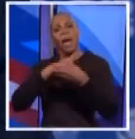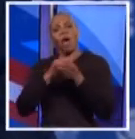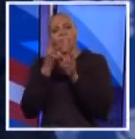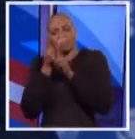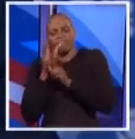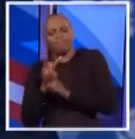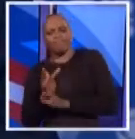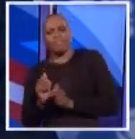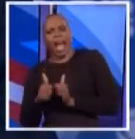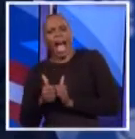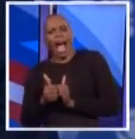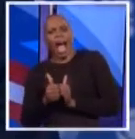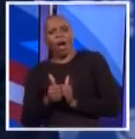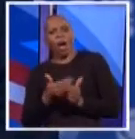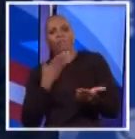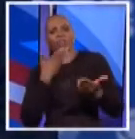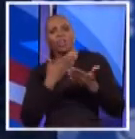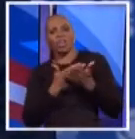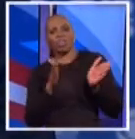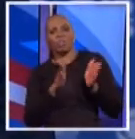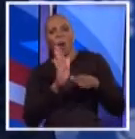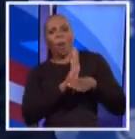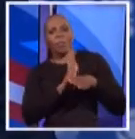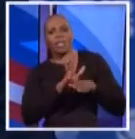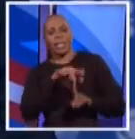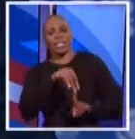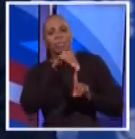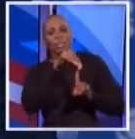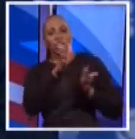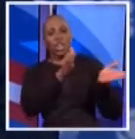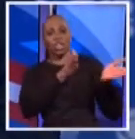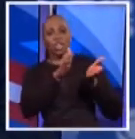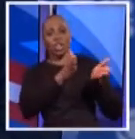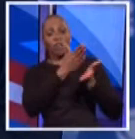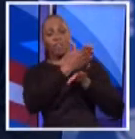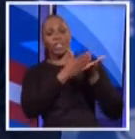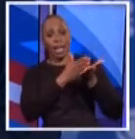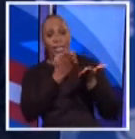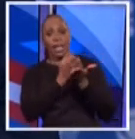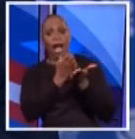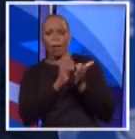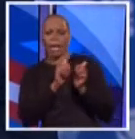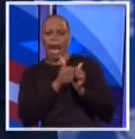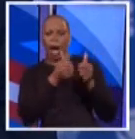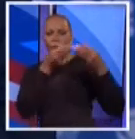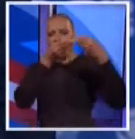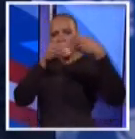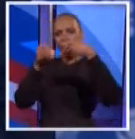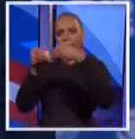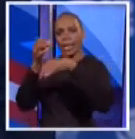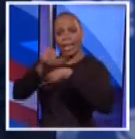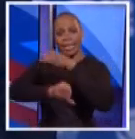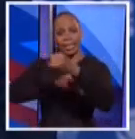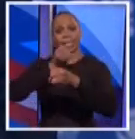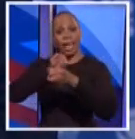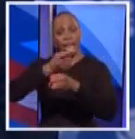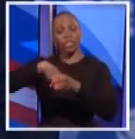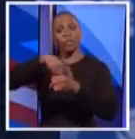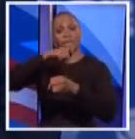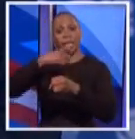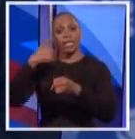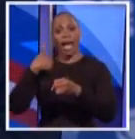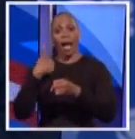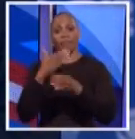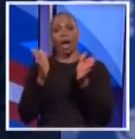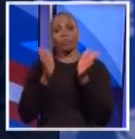we take our great small businesses, especially those in the service sector economy, and how we can market them internationally. We've got to take our small